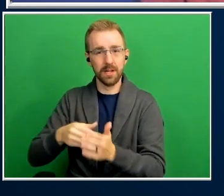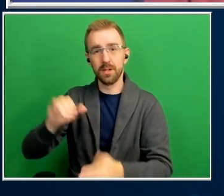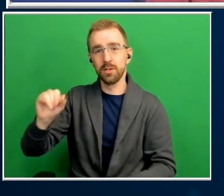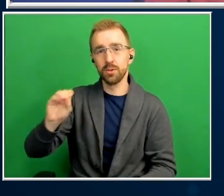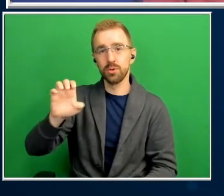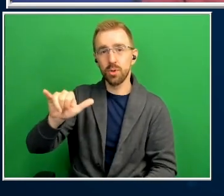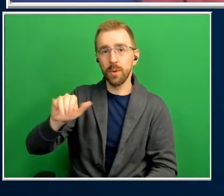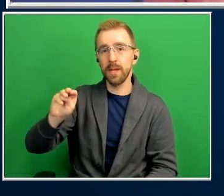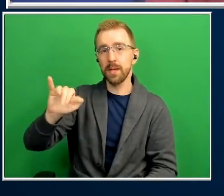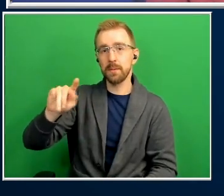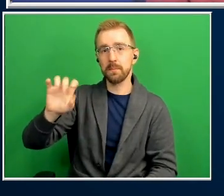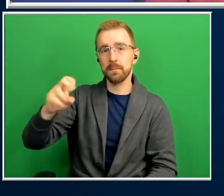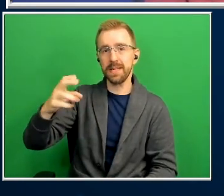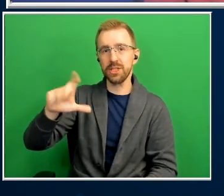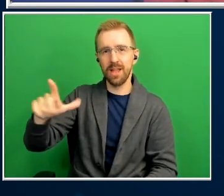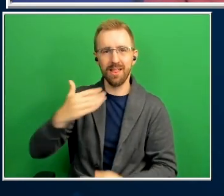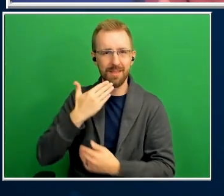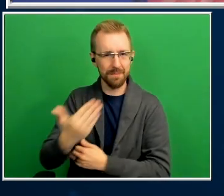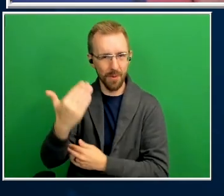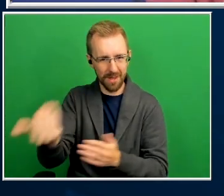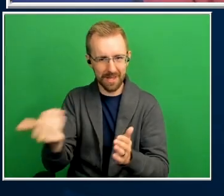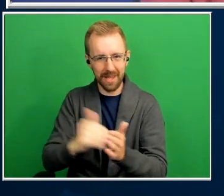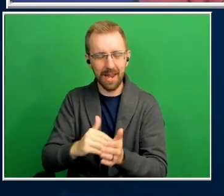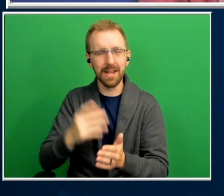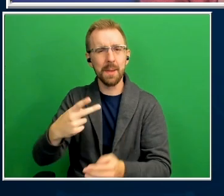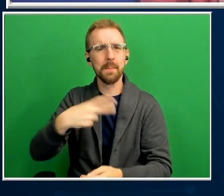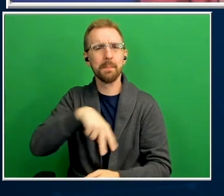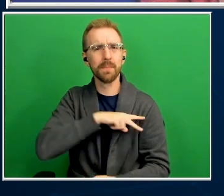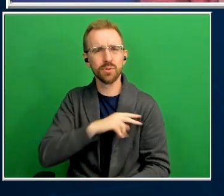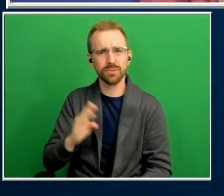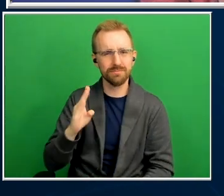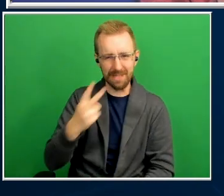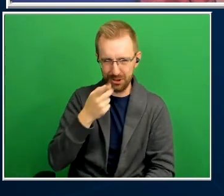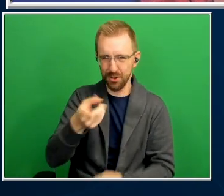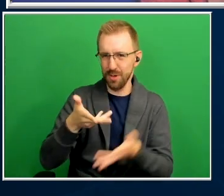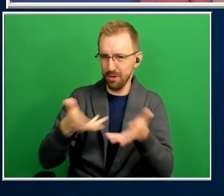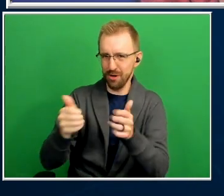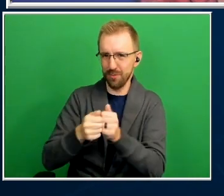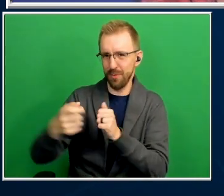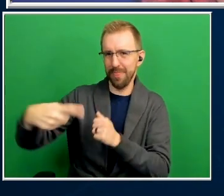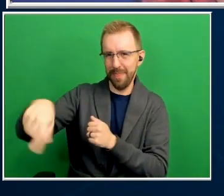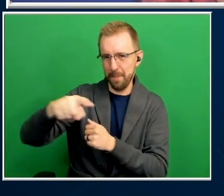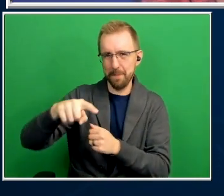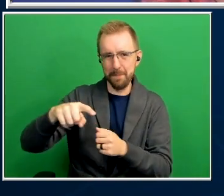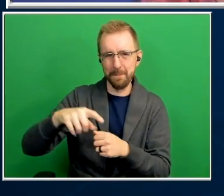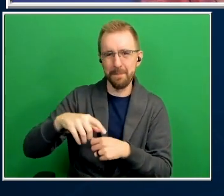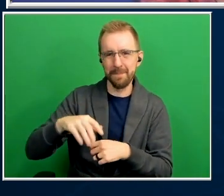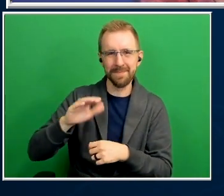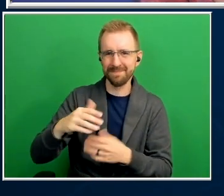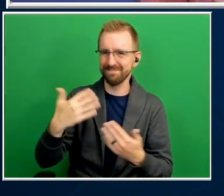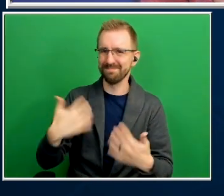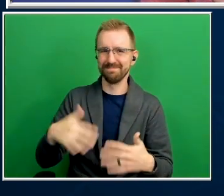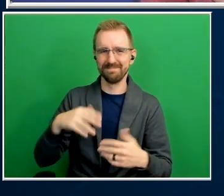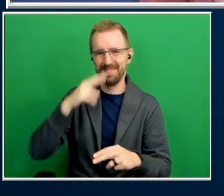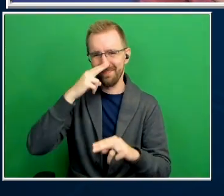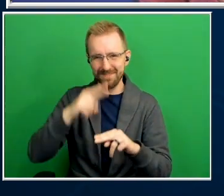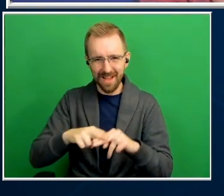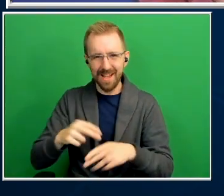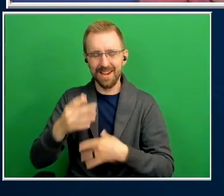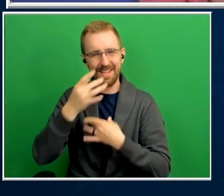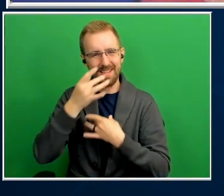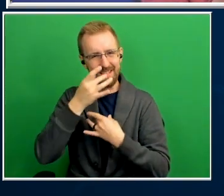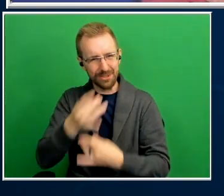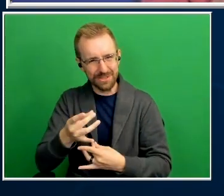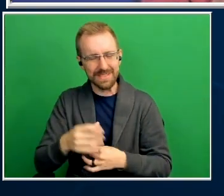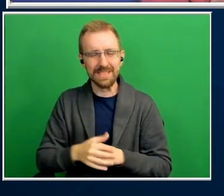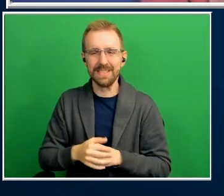and good morning again just on a personal level i saw you interacting with those guys and they're they're so fun and so interesting um what's